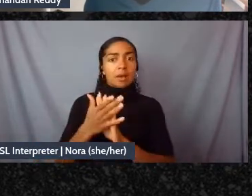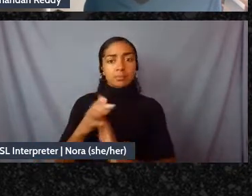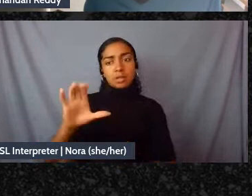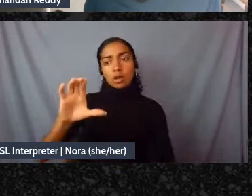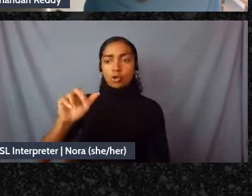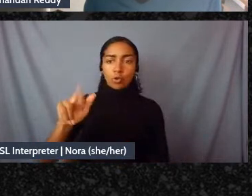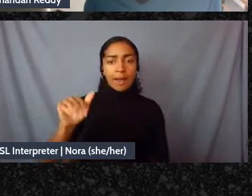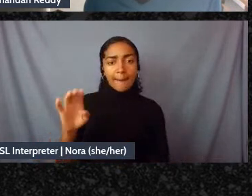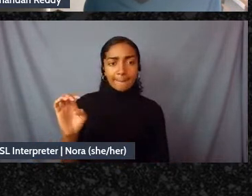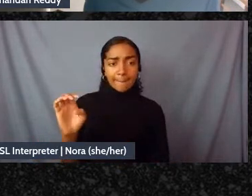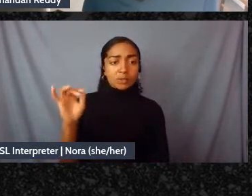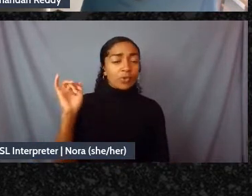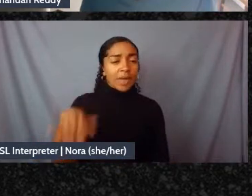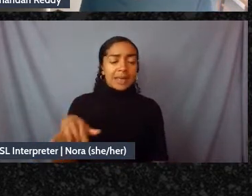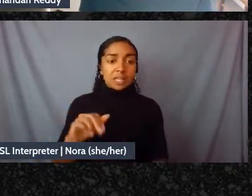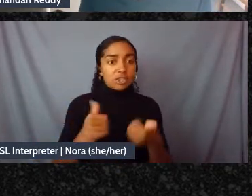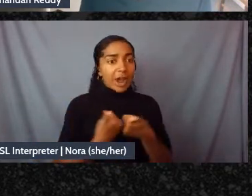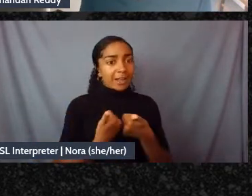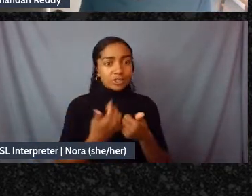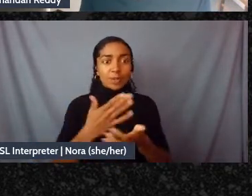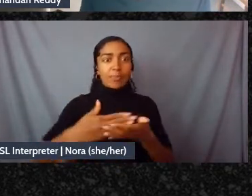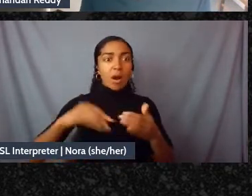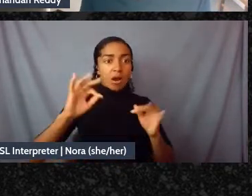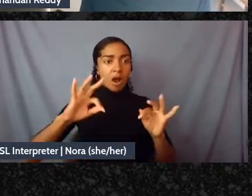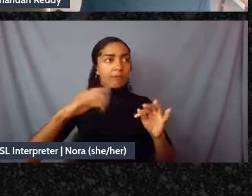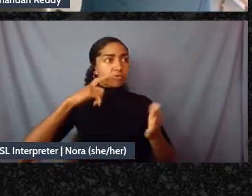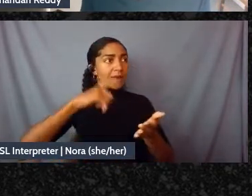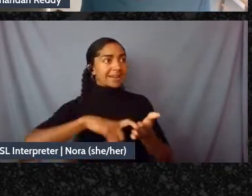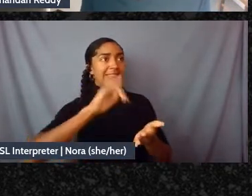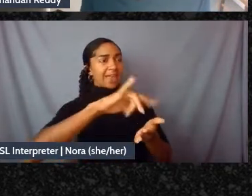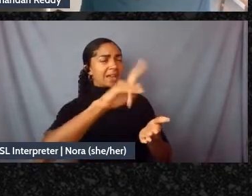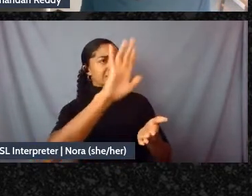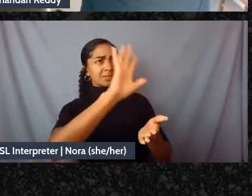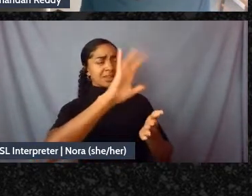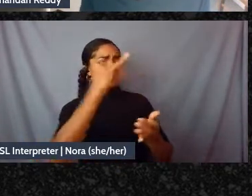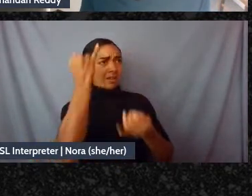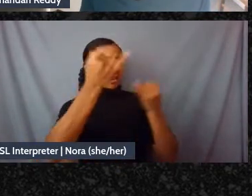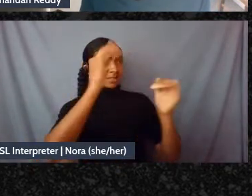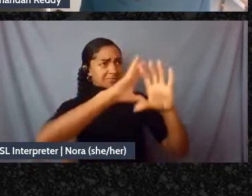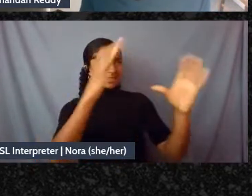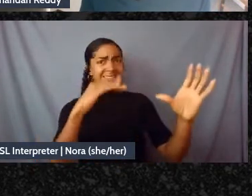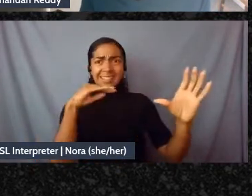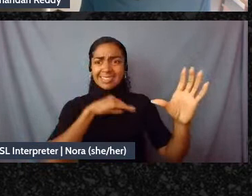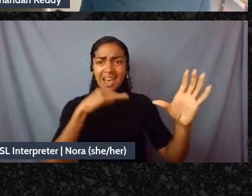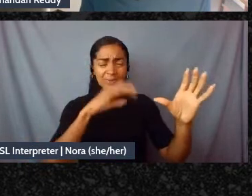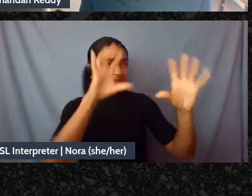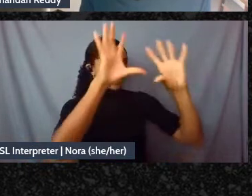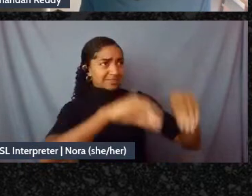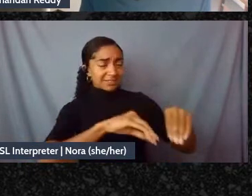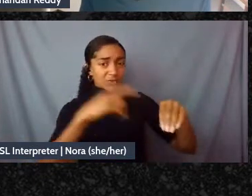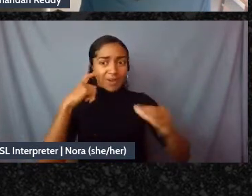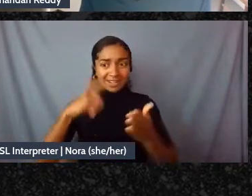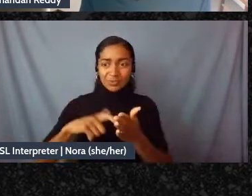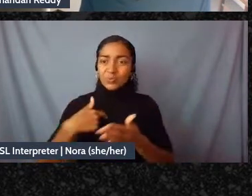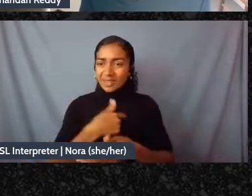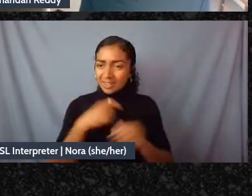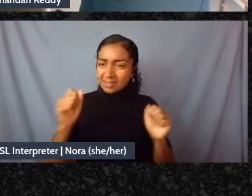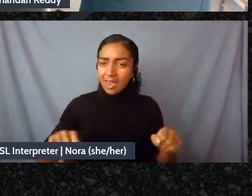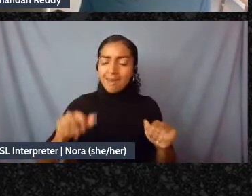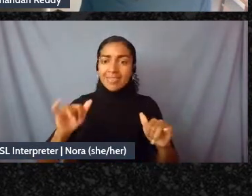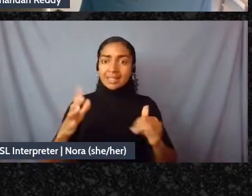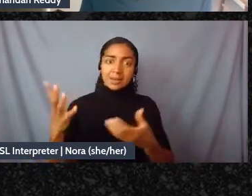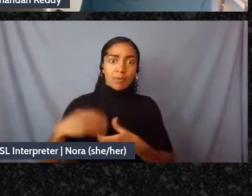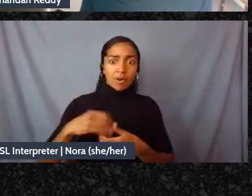of the imagination and of the lived practice as Adrian is talking about and I also see people getting such deep satisfaction and